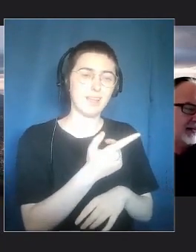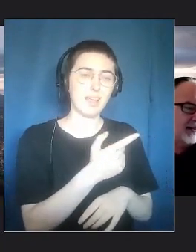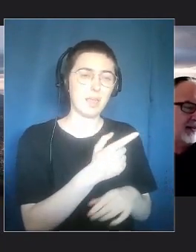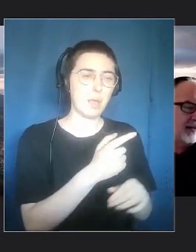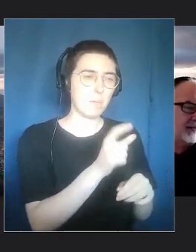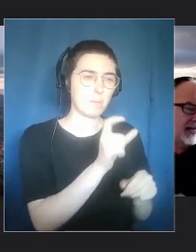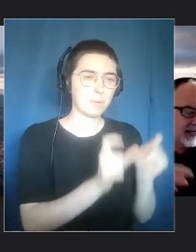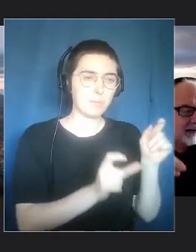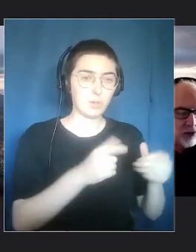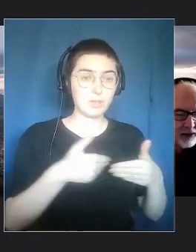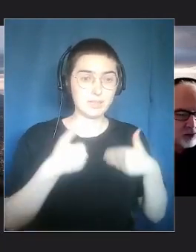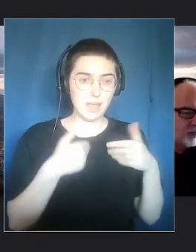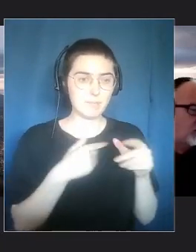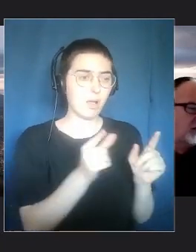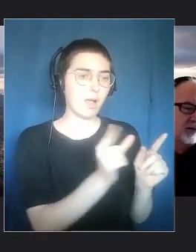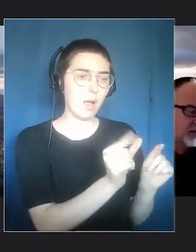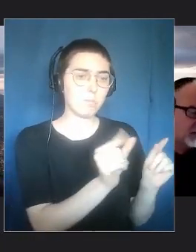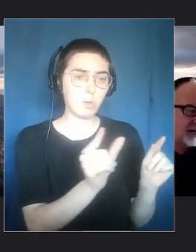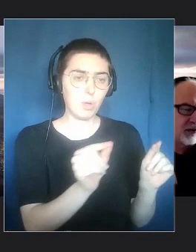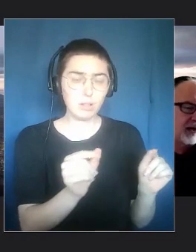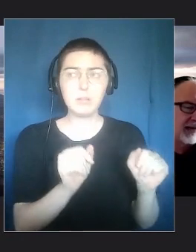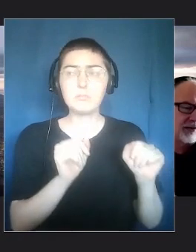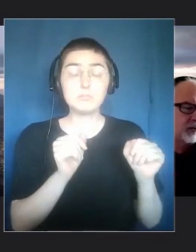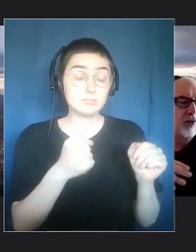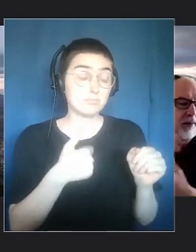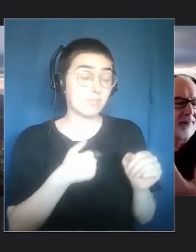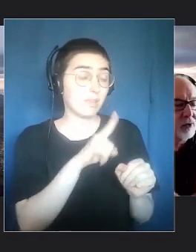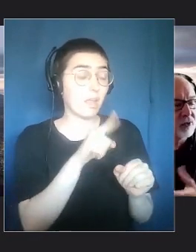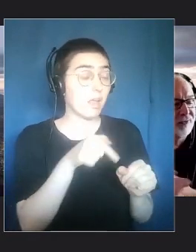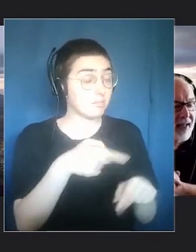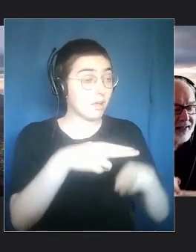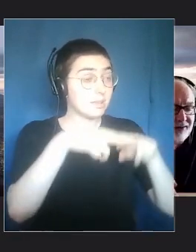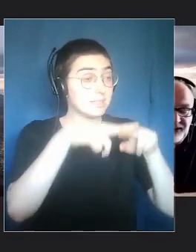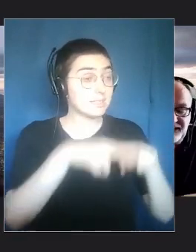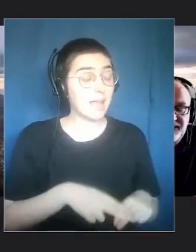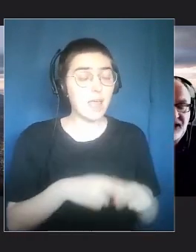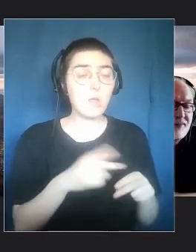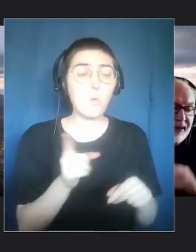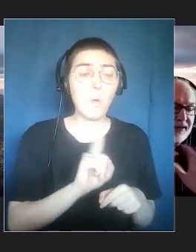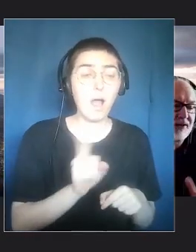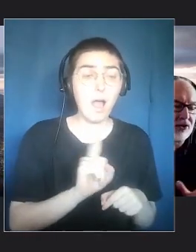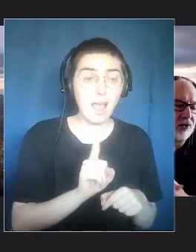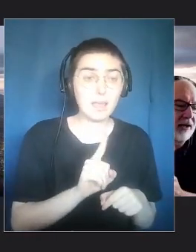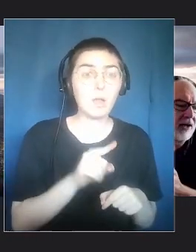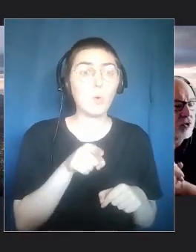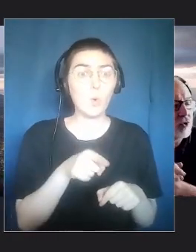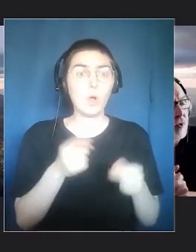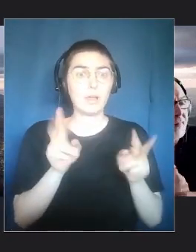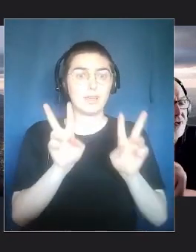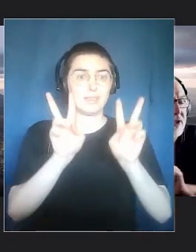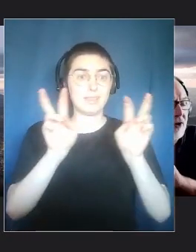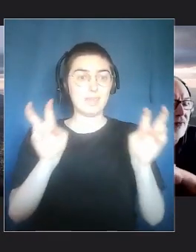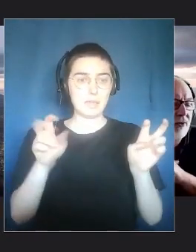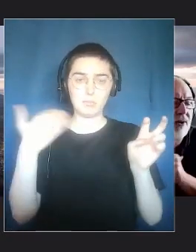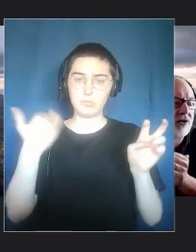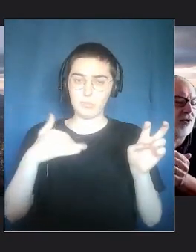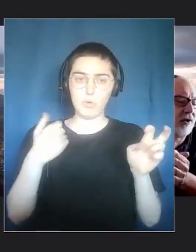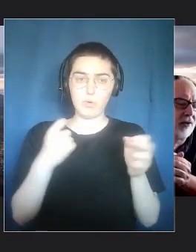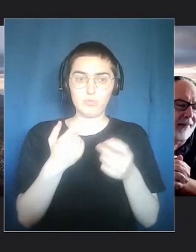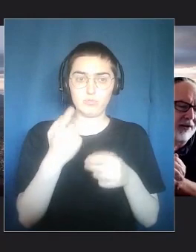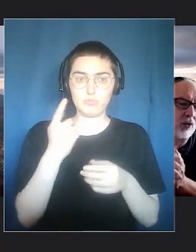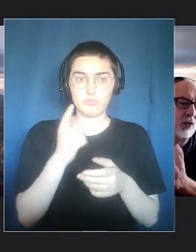This is when we were discussing with young couples about staying in Valle Alpine or living in Valle Alpine.